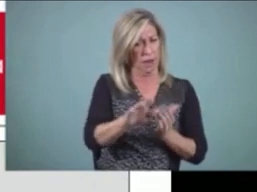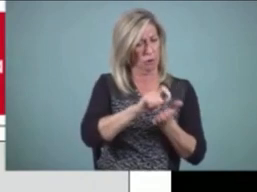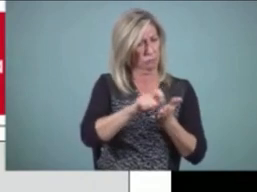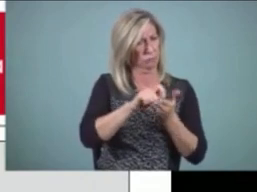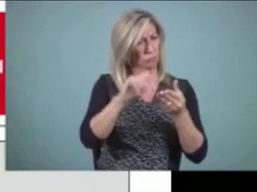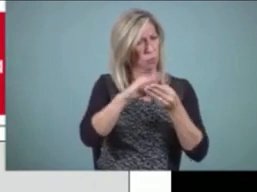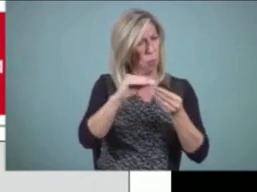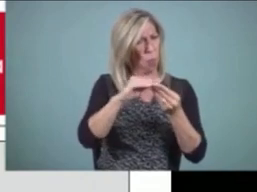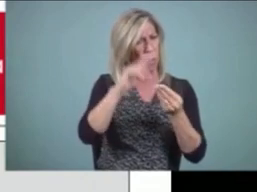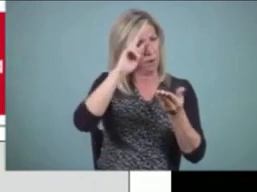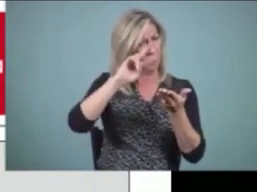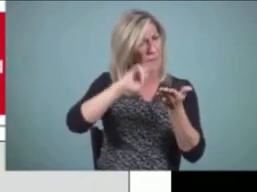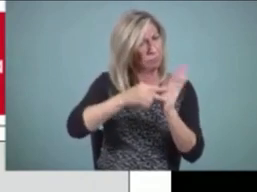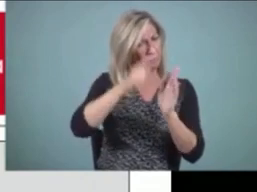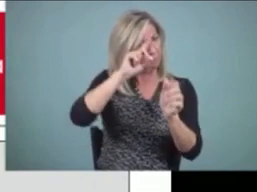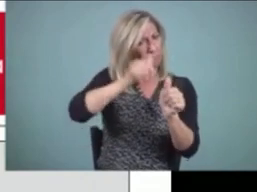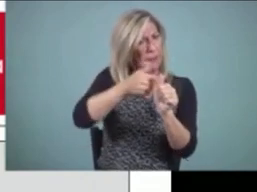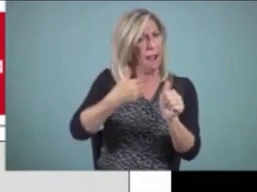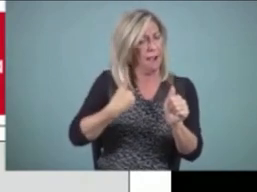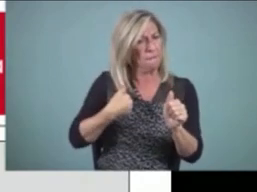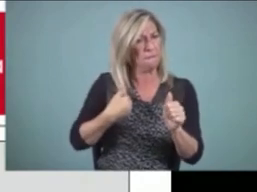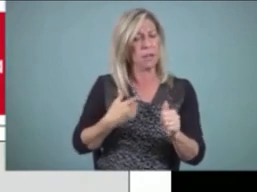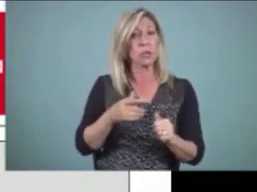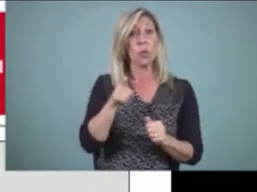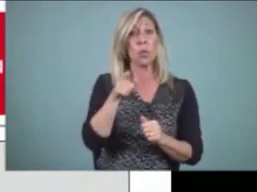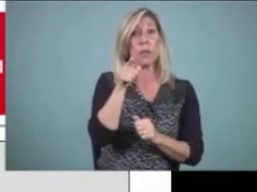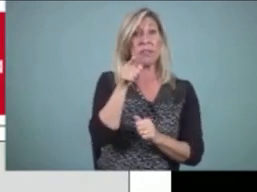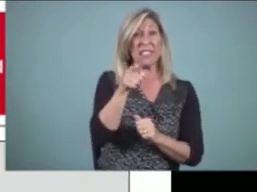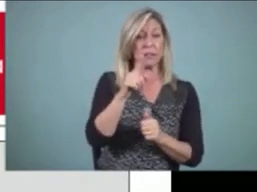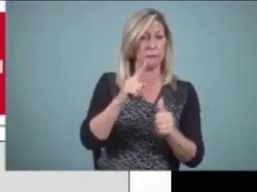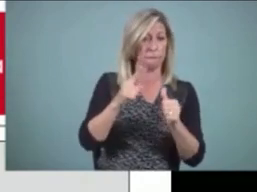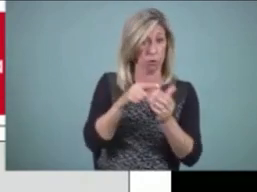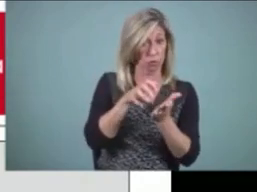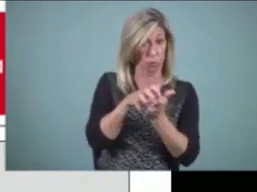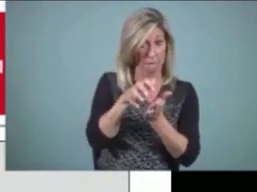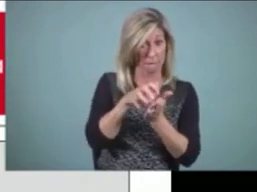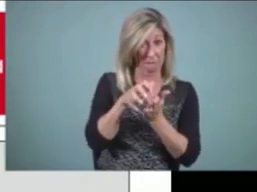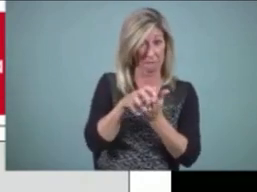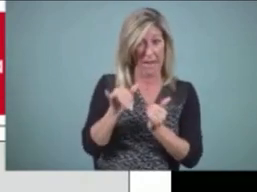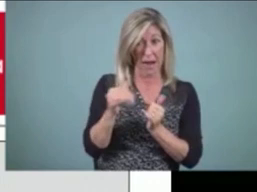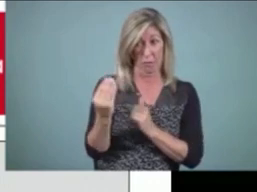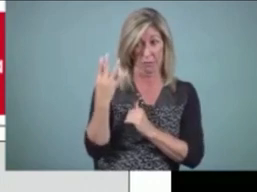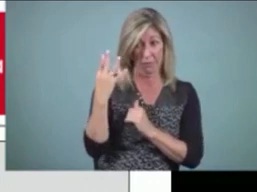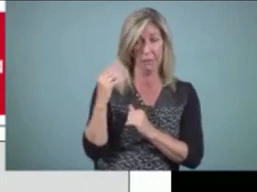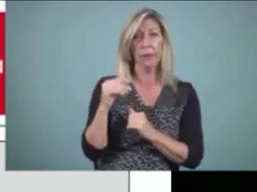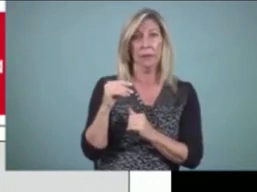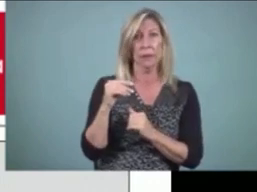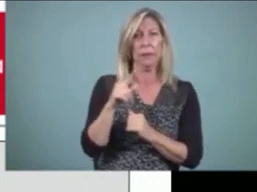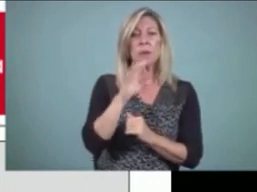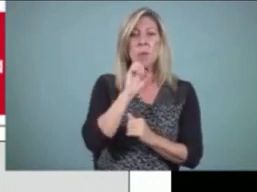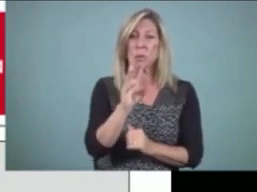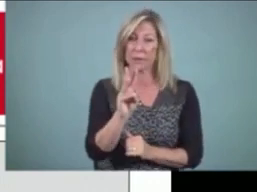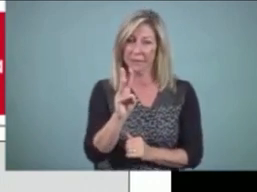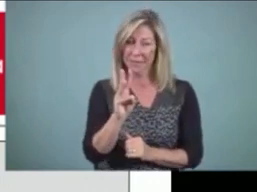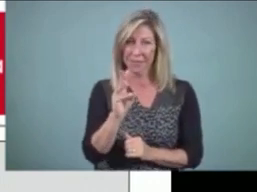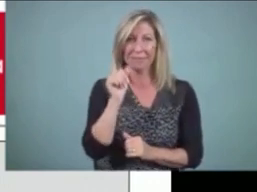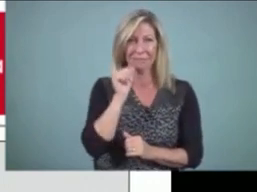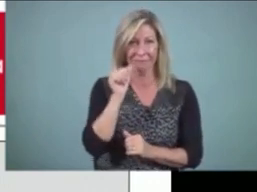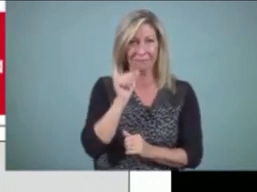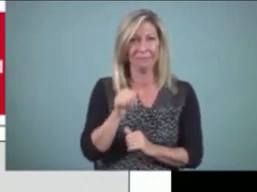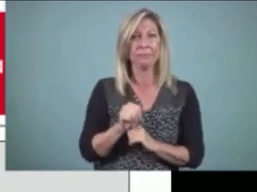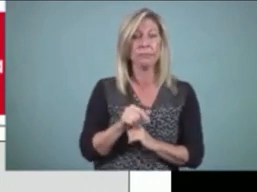six-year-old deaf student. And you can see her draft there. That's without any correction that what she produced on her own.